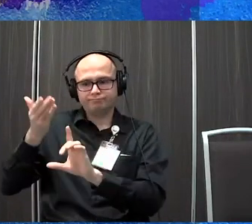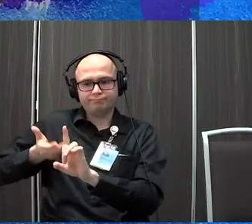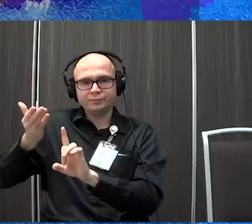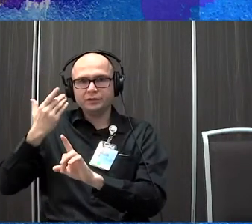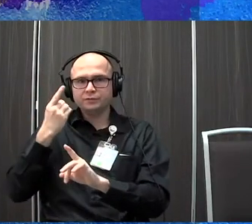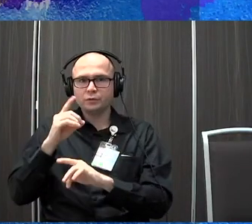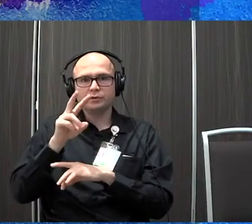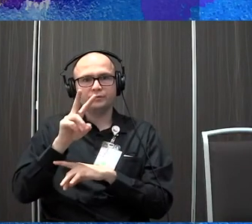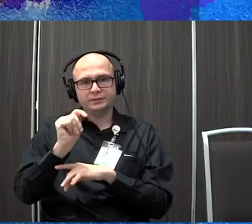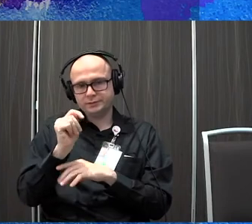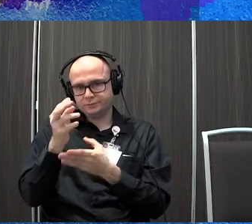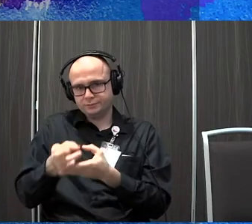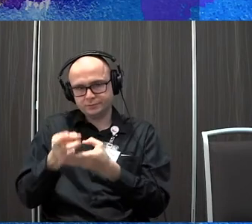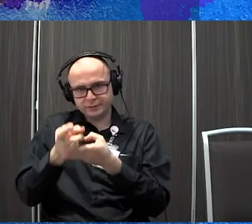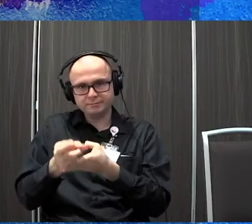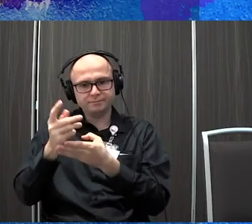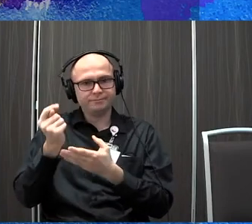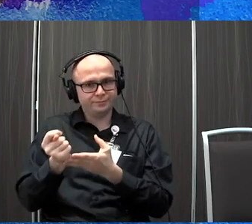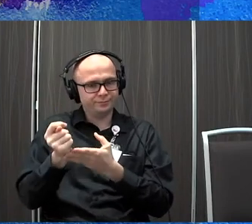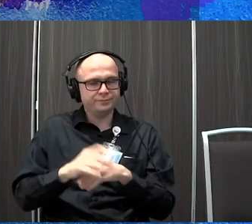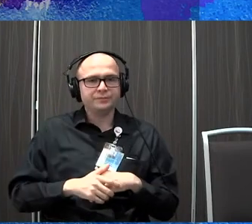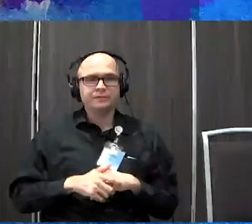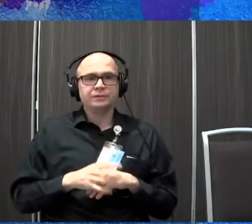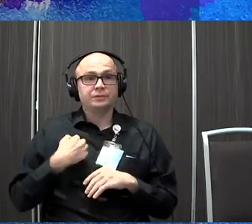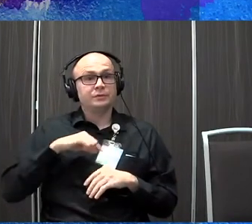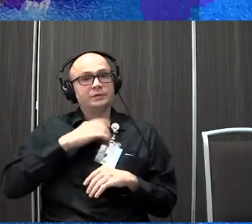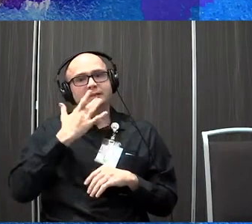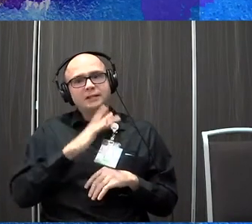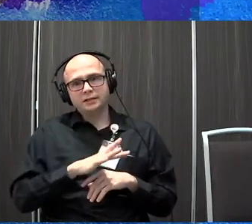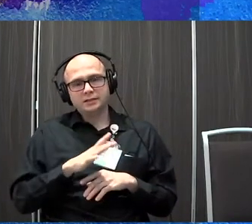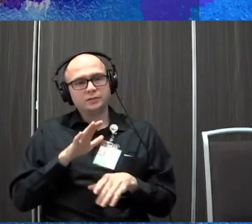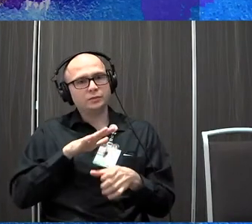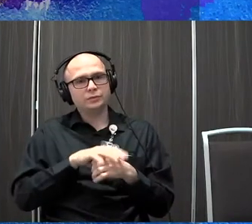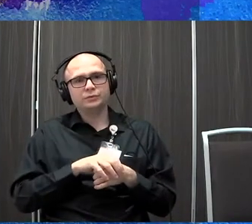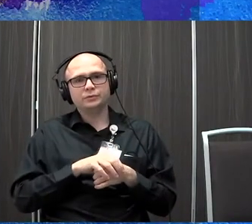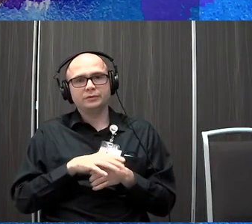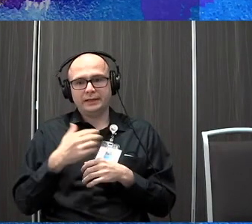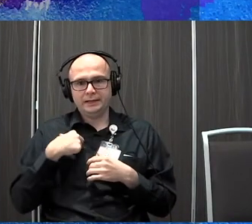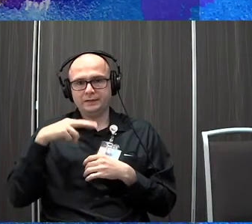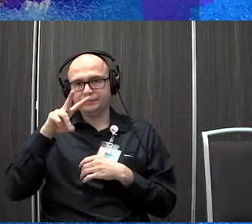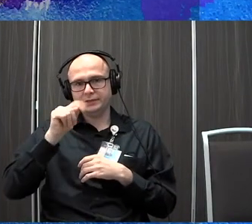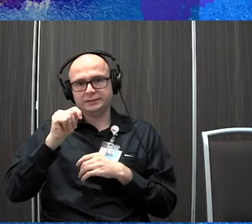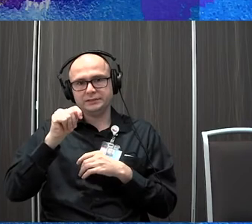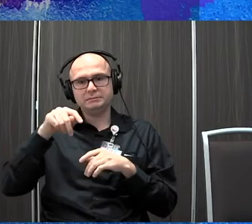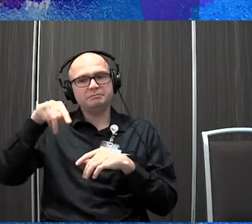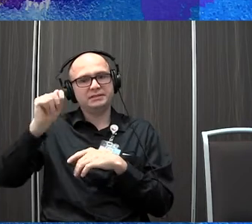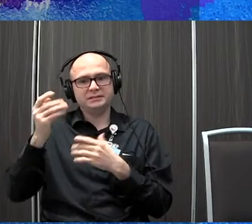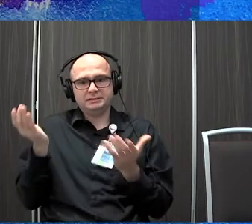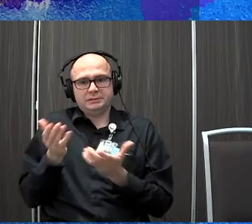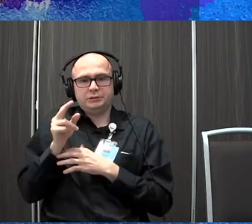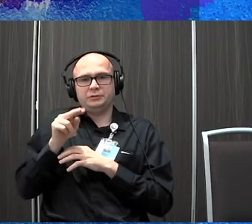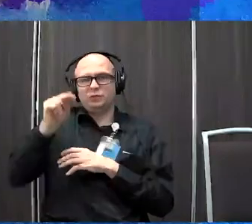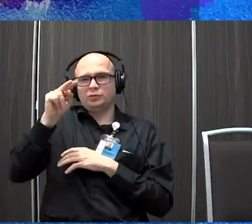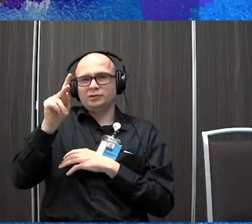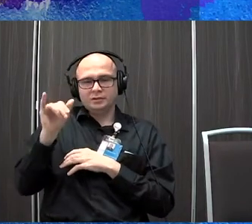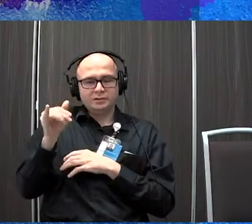vestibular rehabilitation therapy. Um, and we were lucky enough that they have a vestibular PT in Northern Kentucky. So it made it really